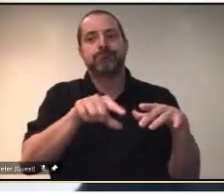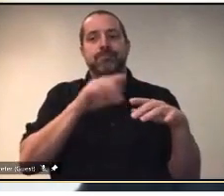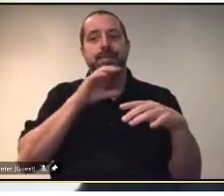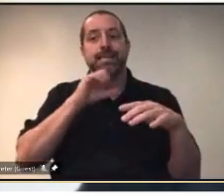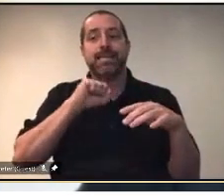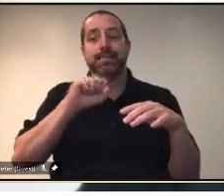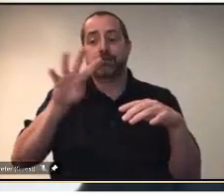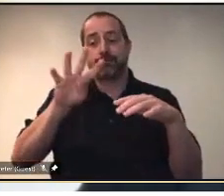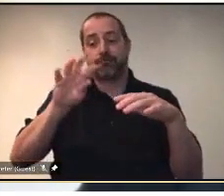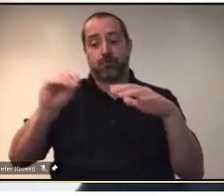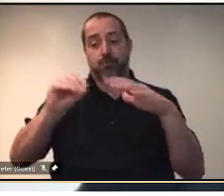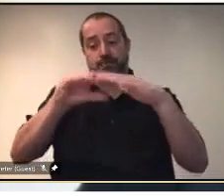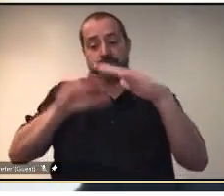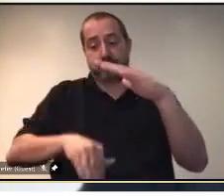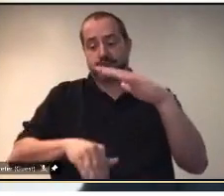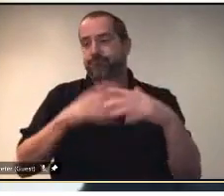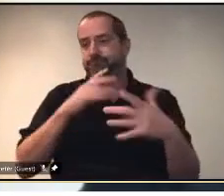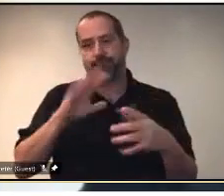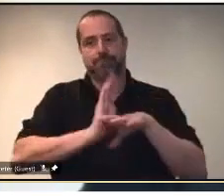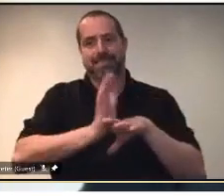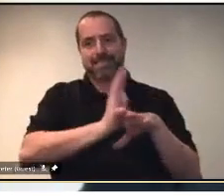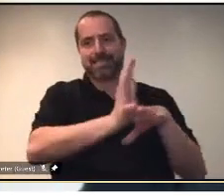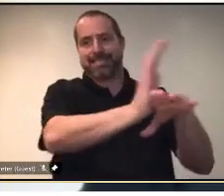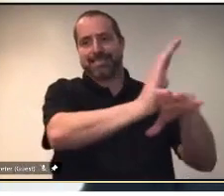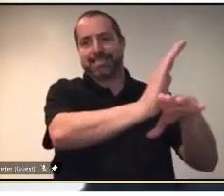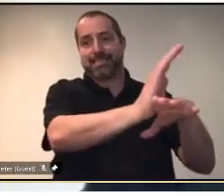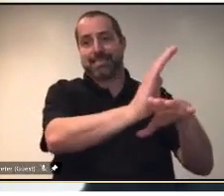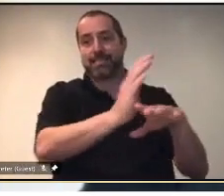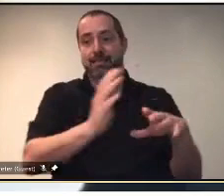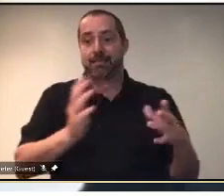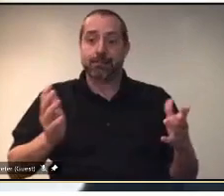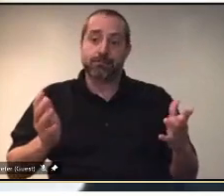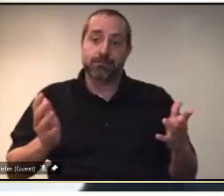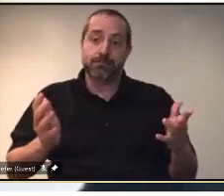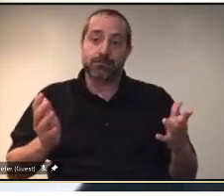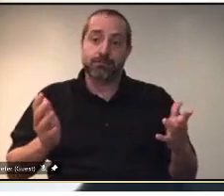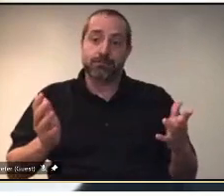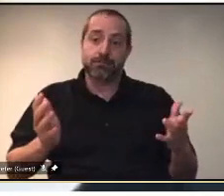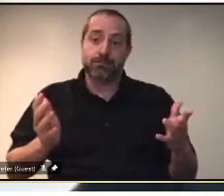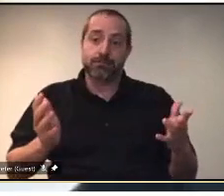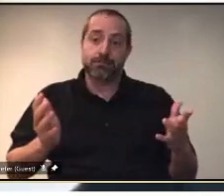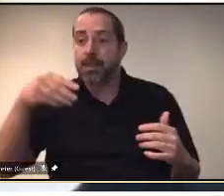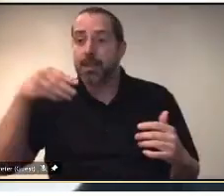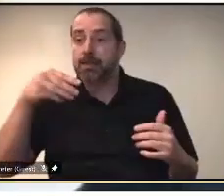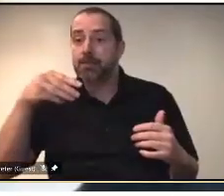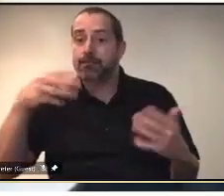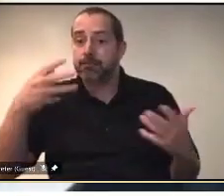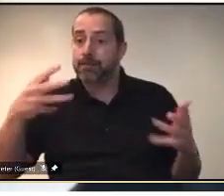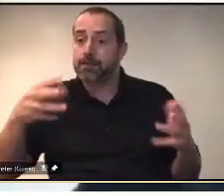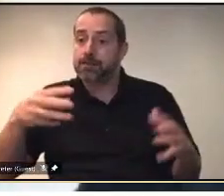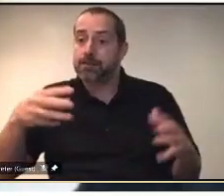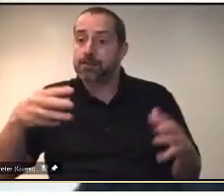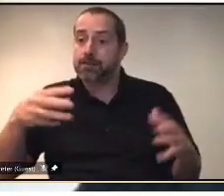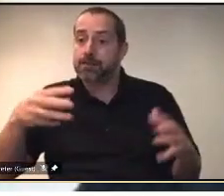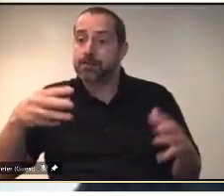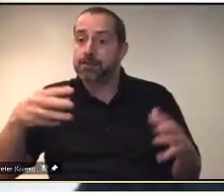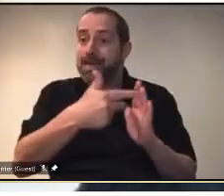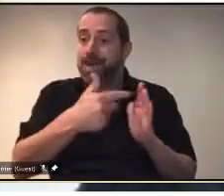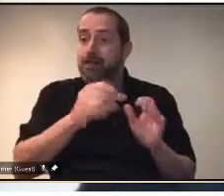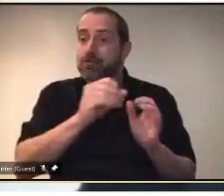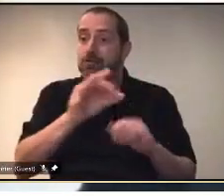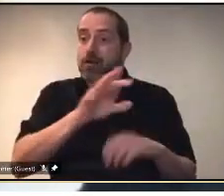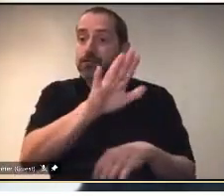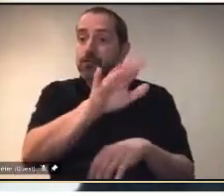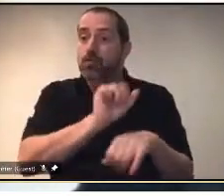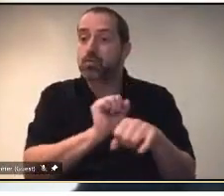offered incentives for people to go get vaccinated, like paid three hours off of off your work time. We just want to